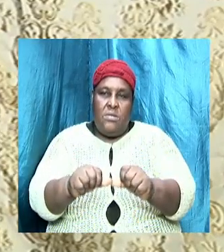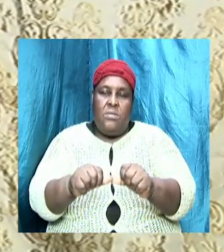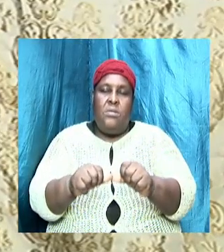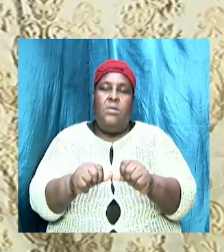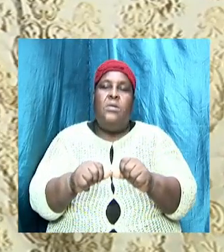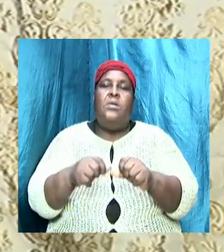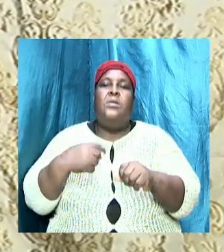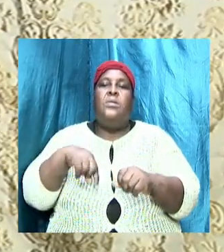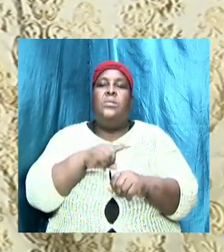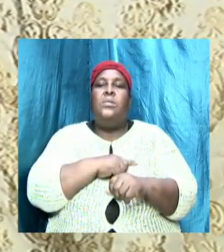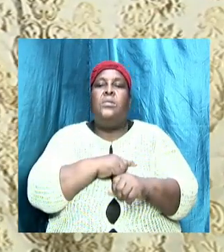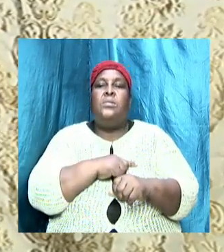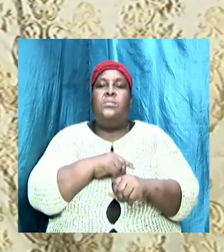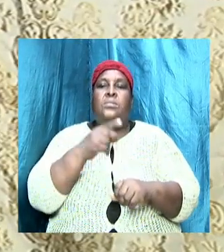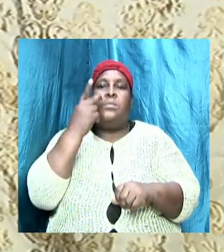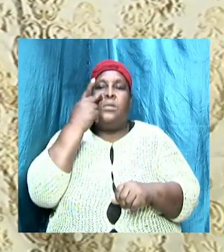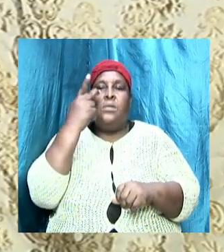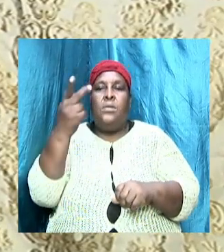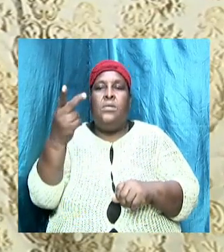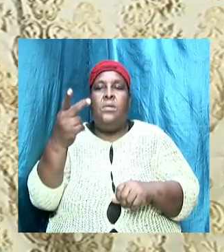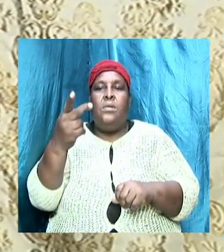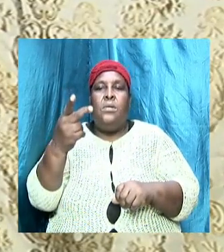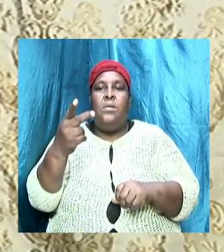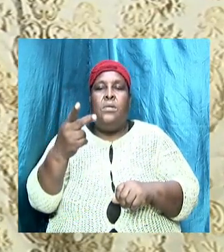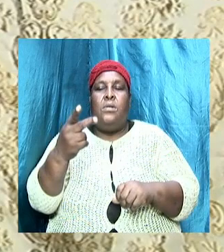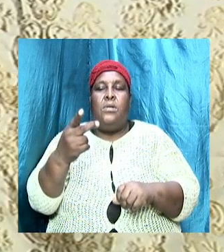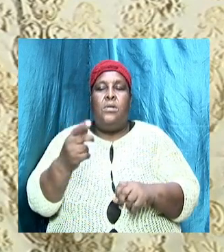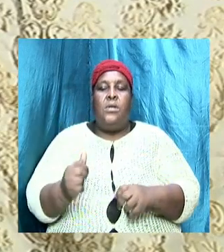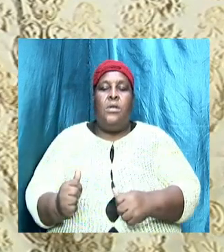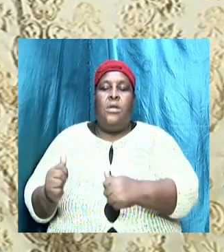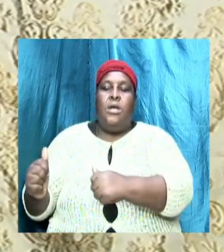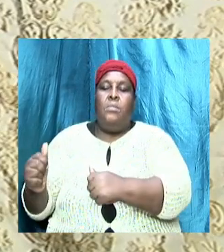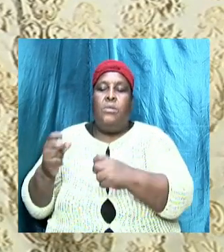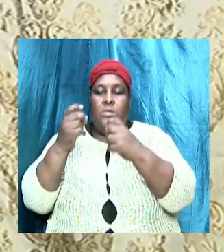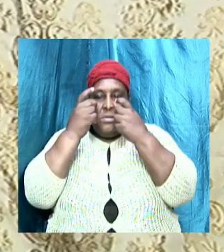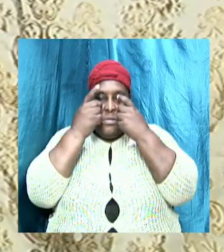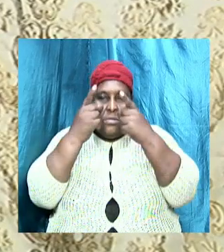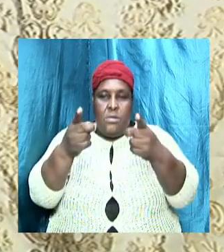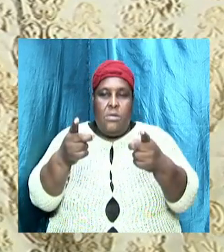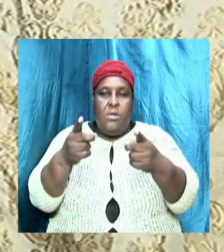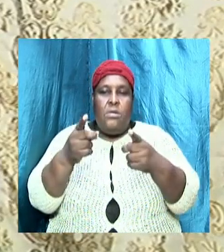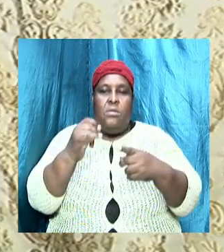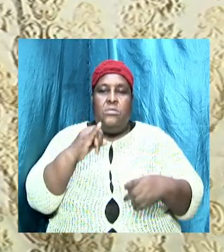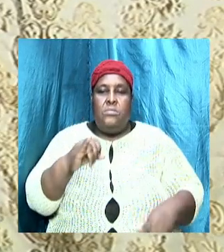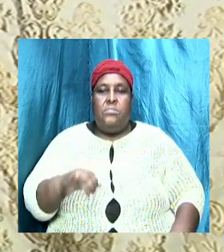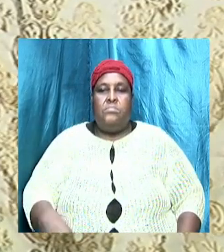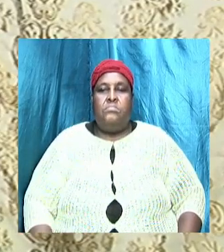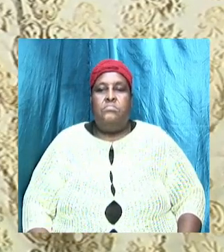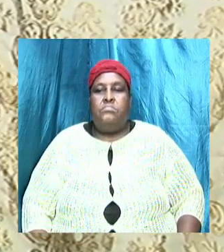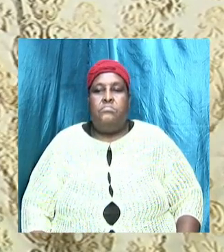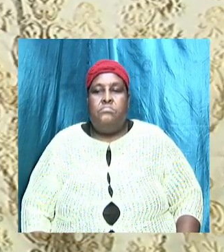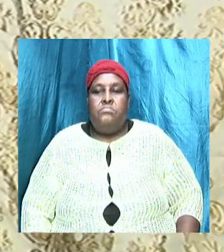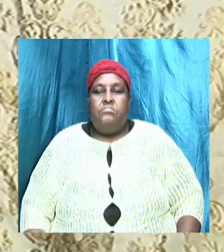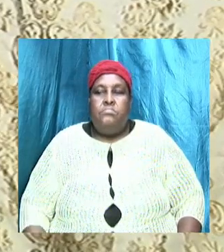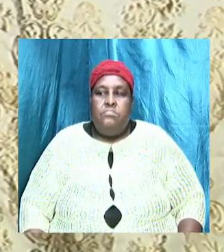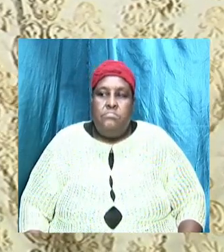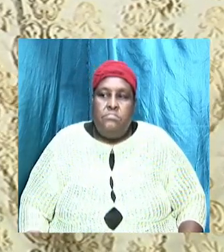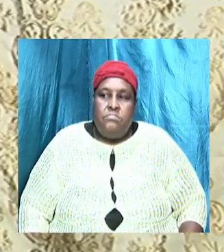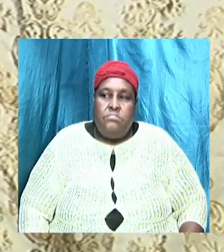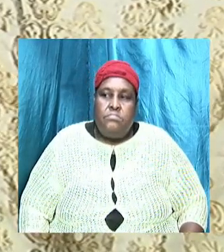will look at what the apostles doctrine is how much time we have